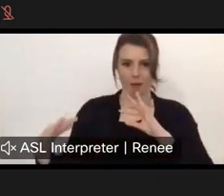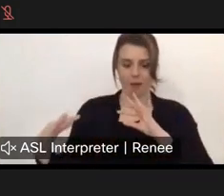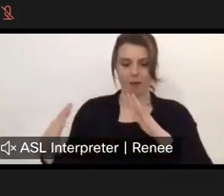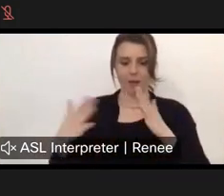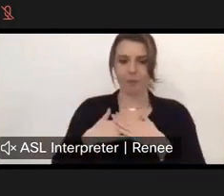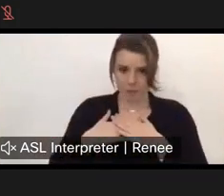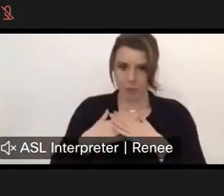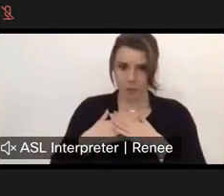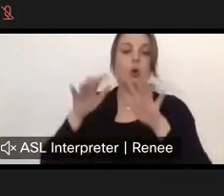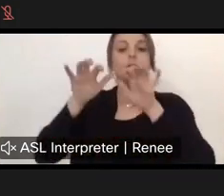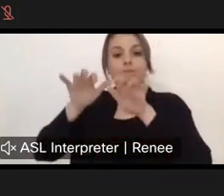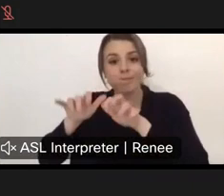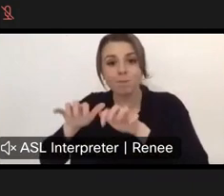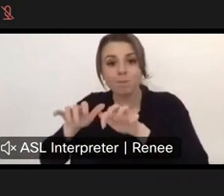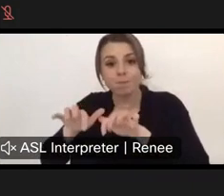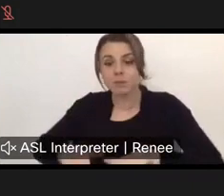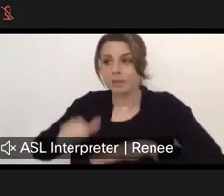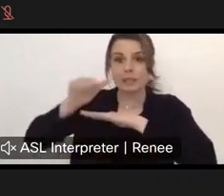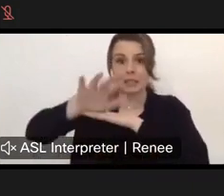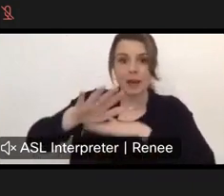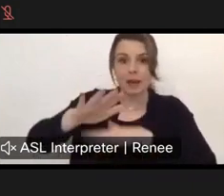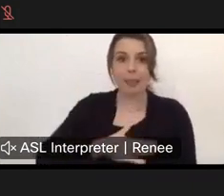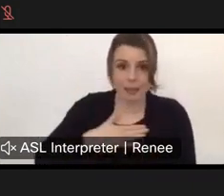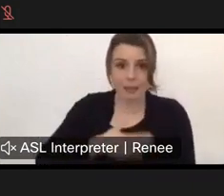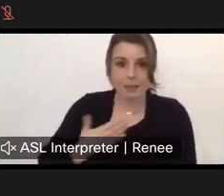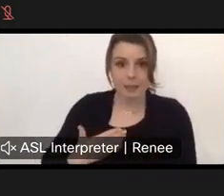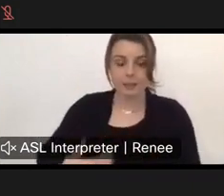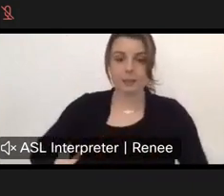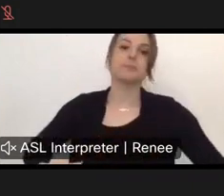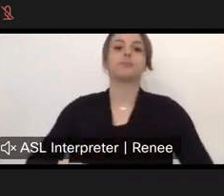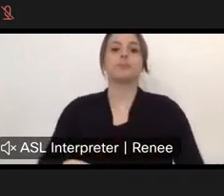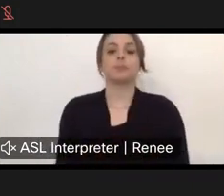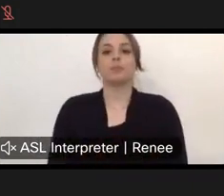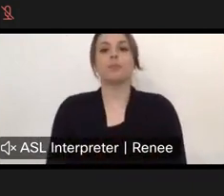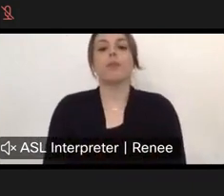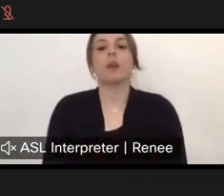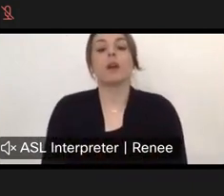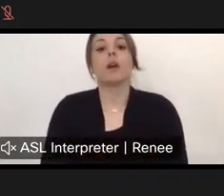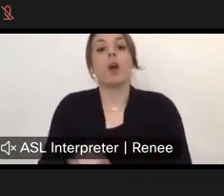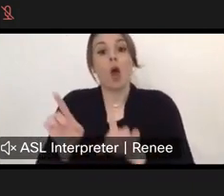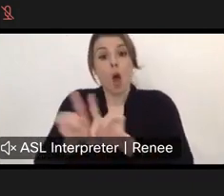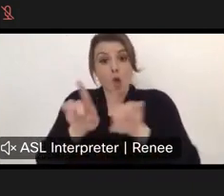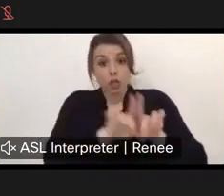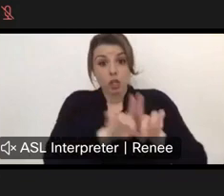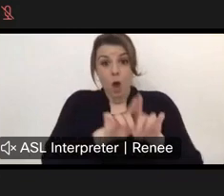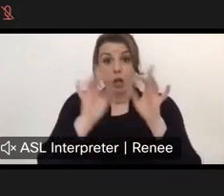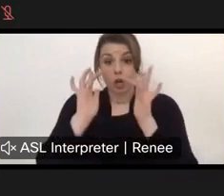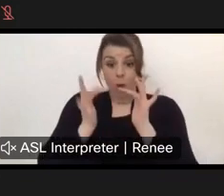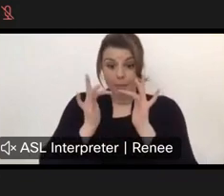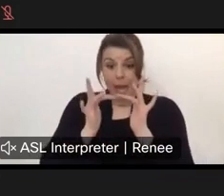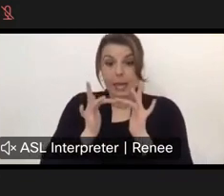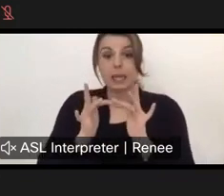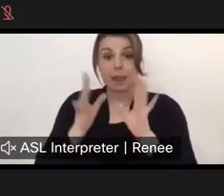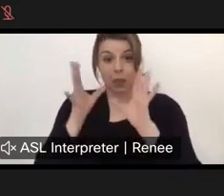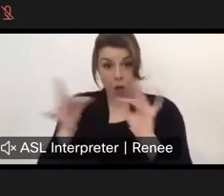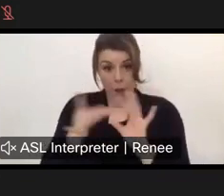in writing. Um, we are also taking the measures. To post all of this on our website so that everybody sees the comments that are